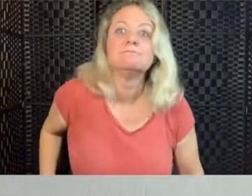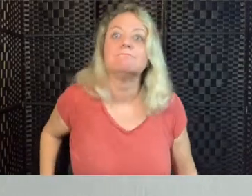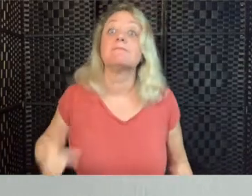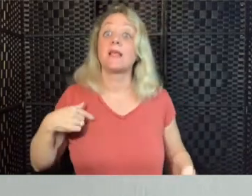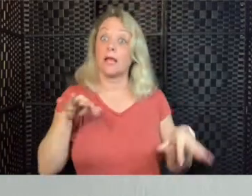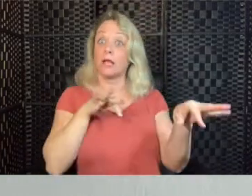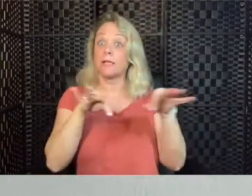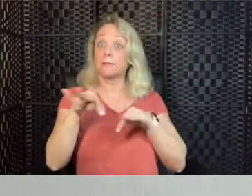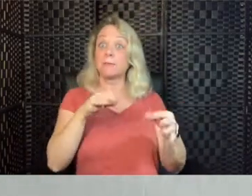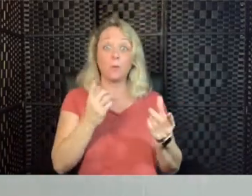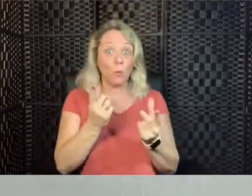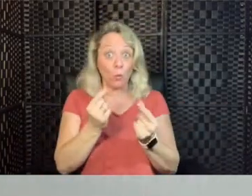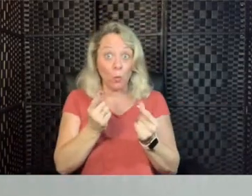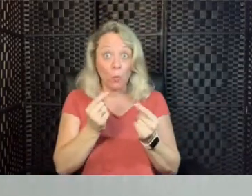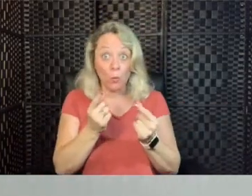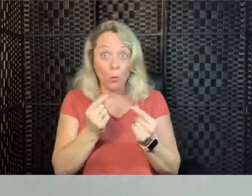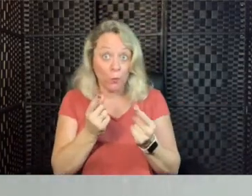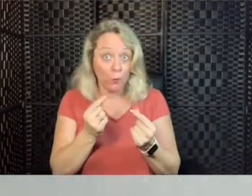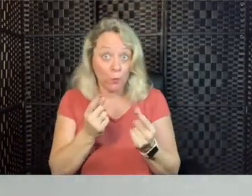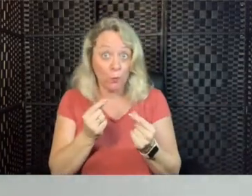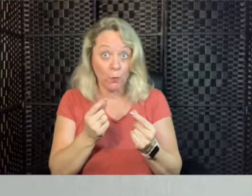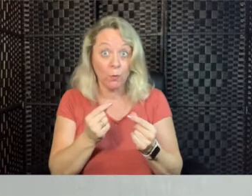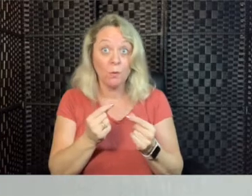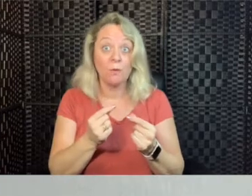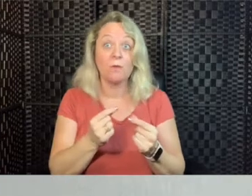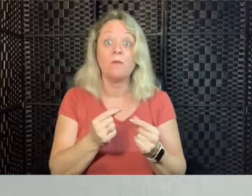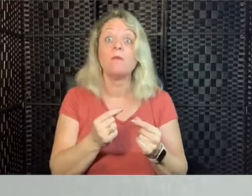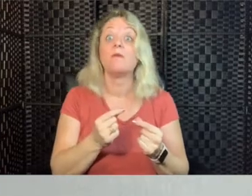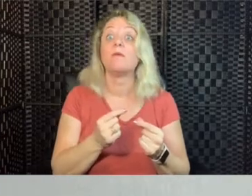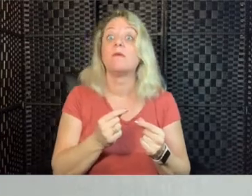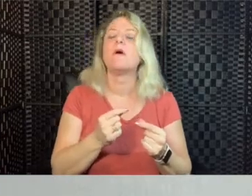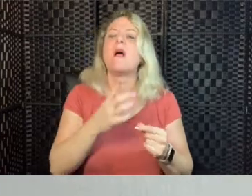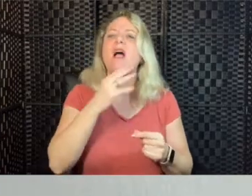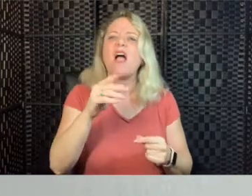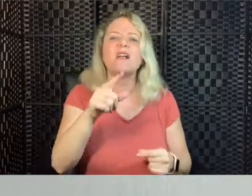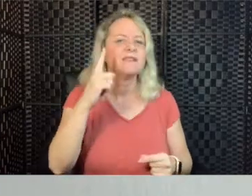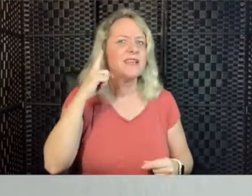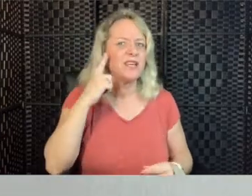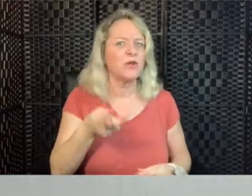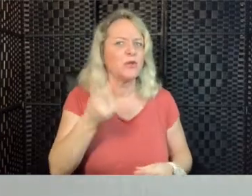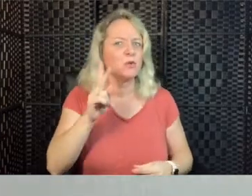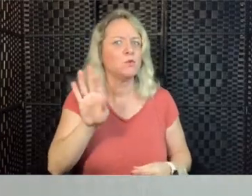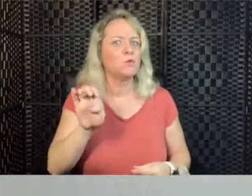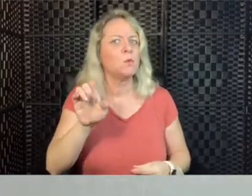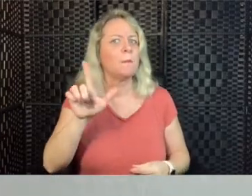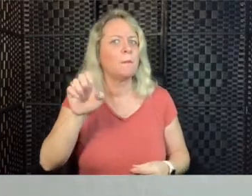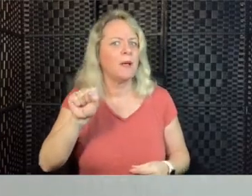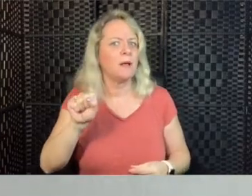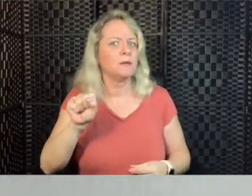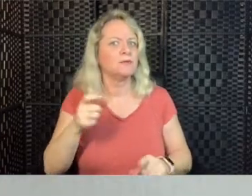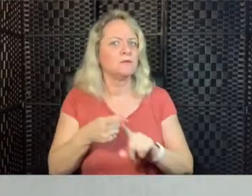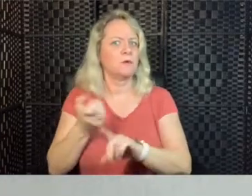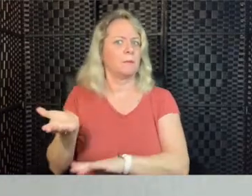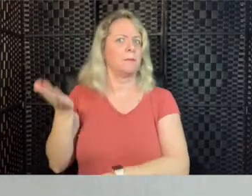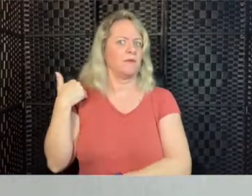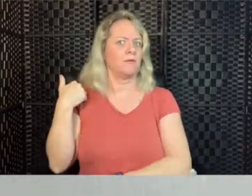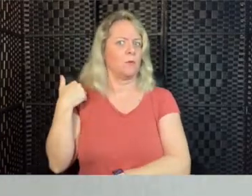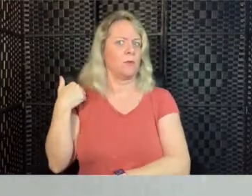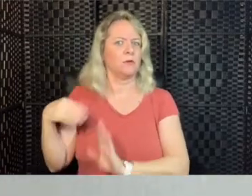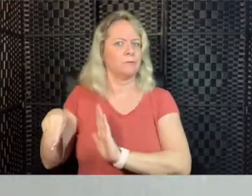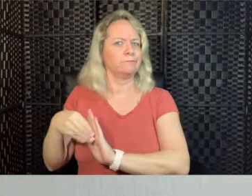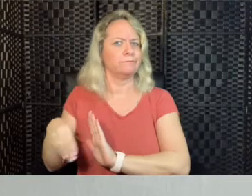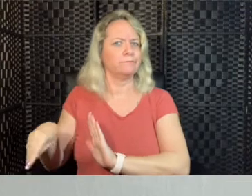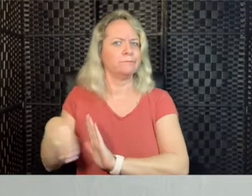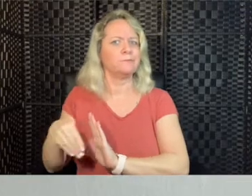lead you through with some verbal cues and we'll also use the two bells audio that we've used